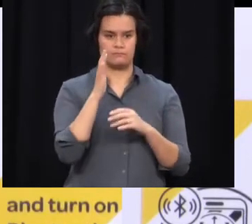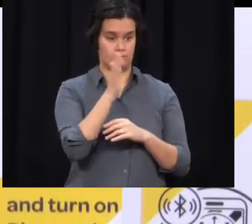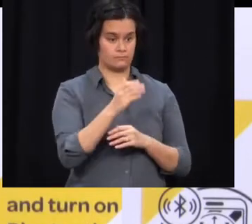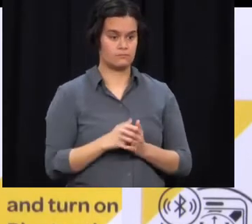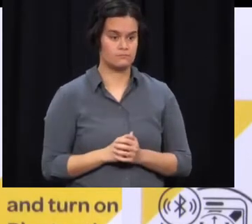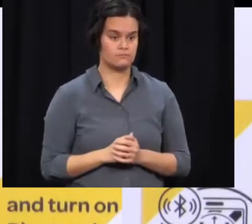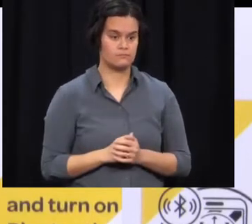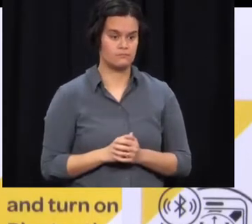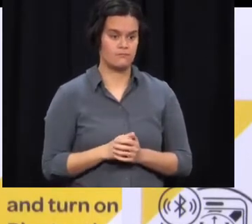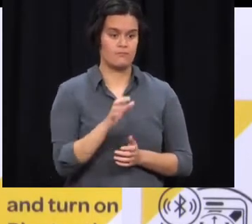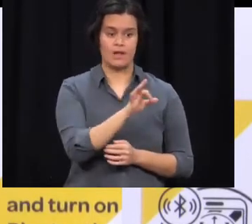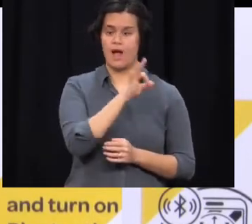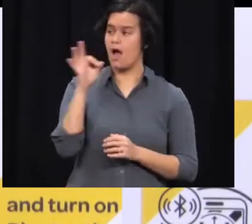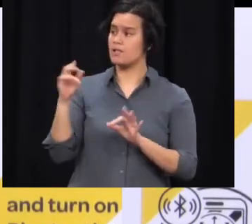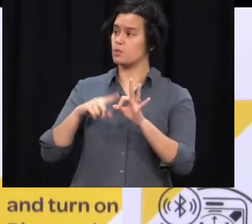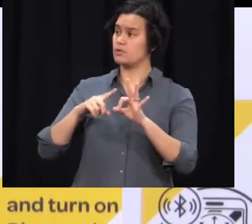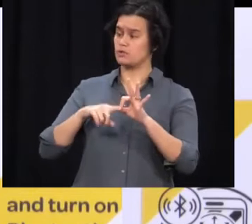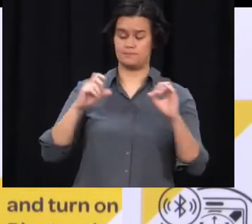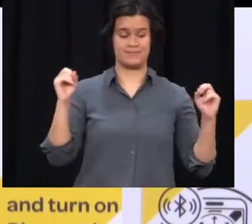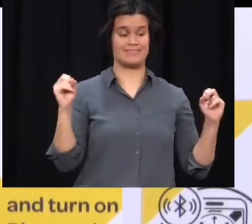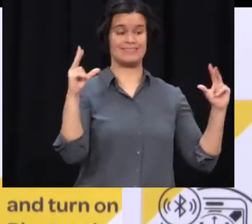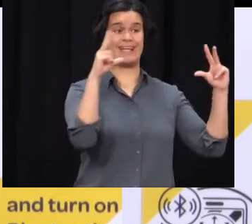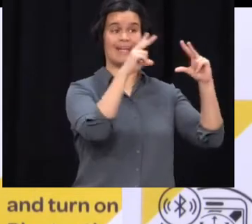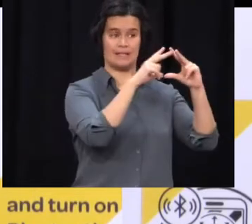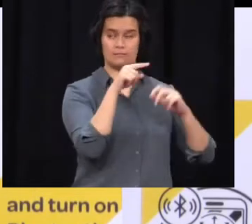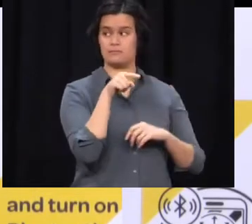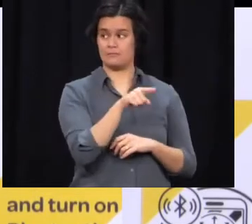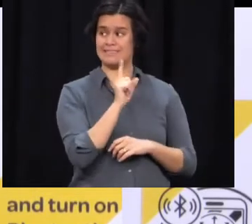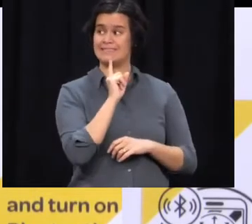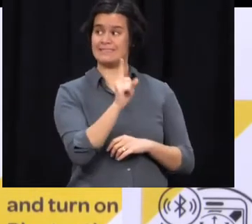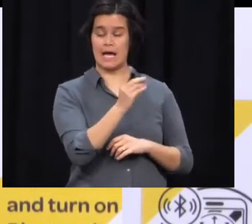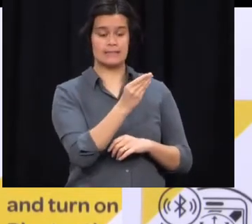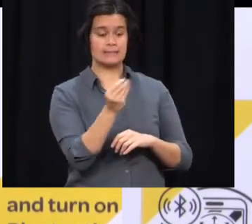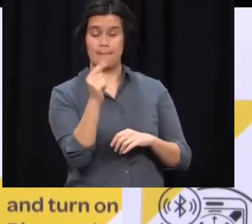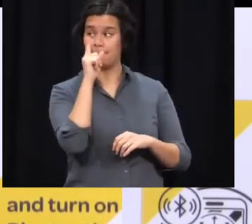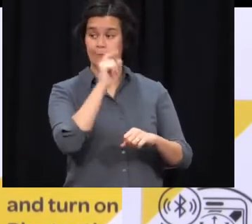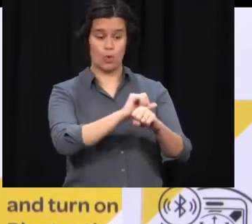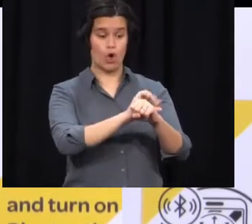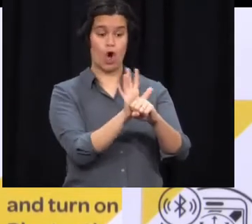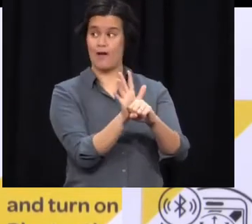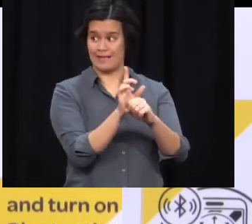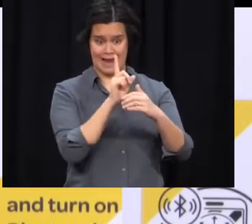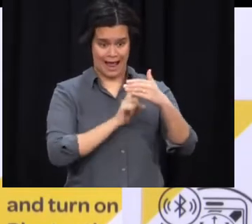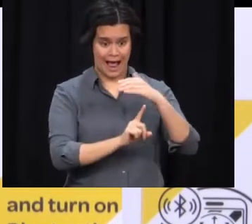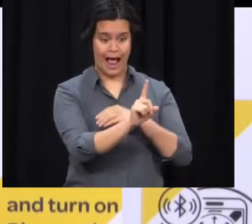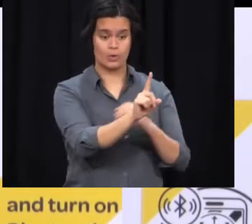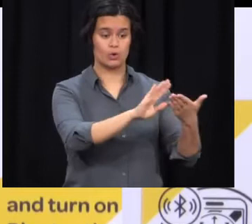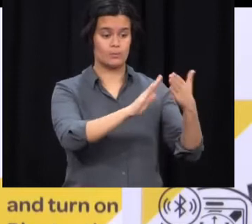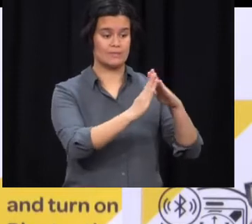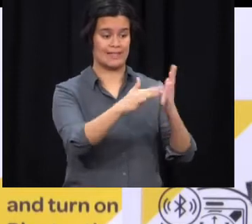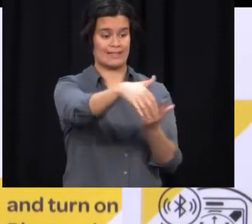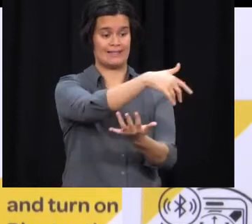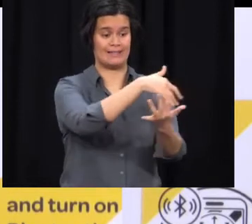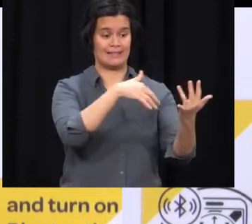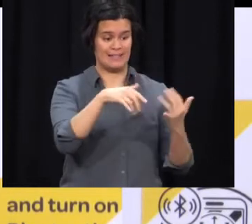In Sydney, they've been reporting the number of people who have been out in the community while infectious. Is that something you'd consider doing here? I'll ask the Director